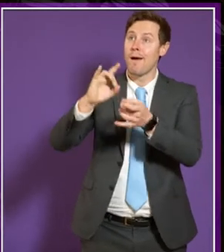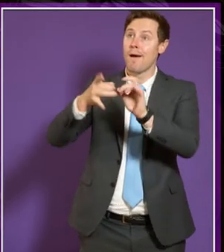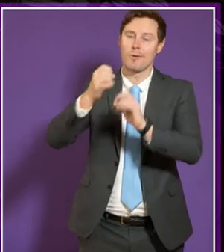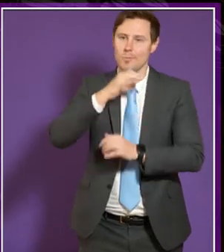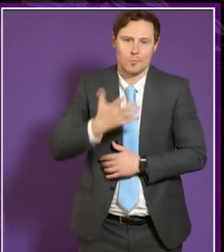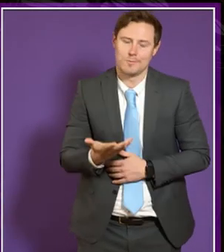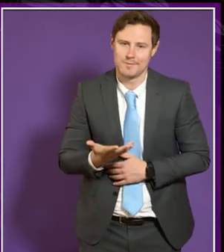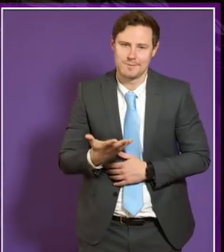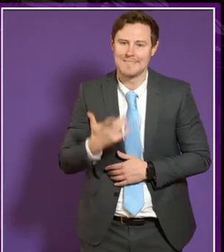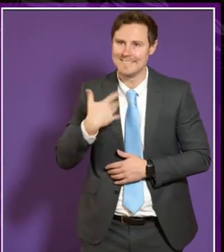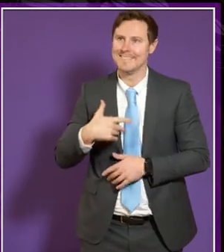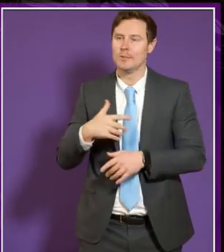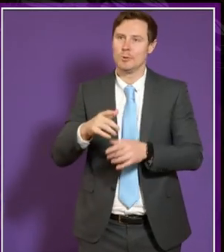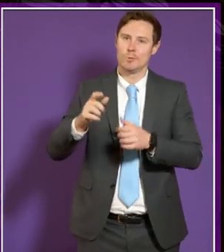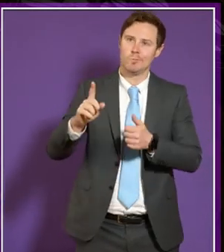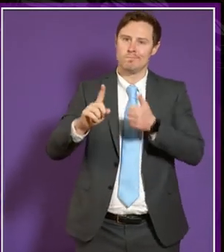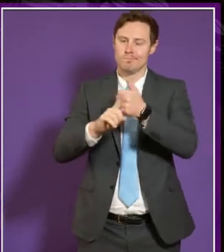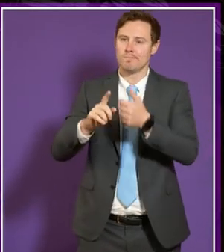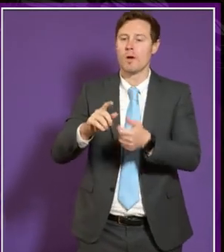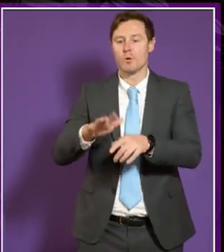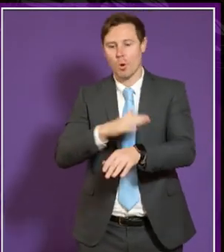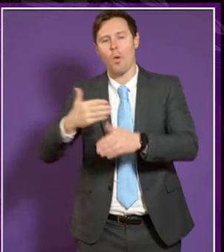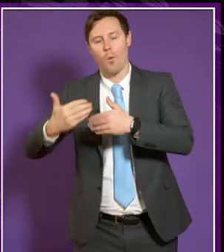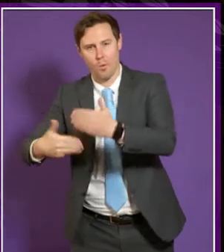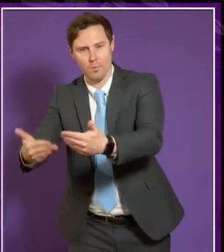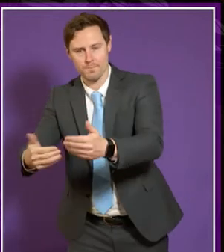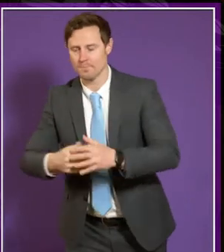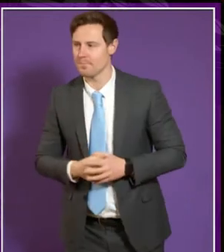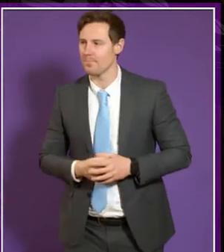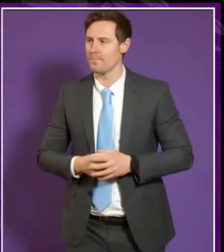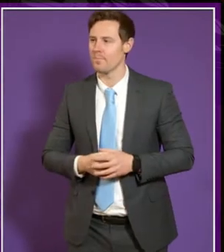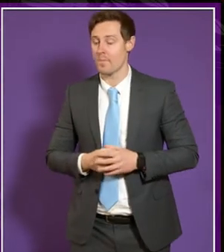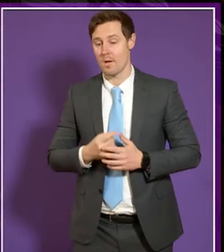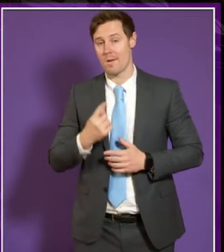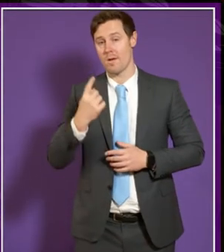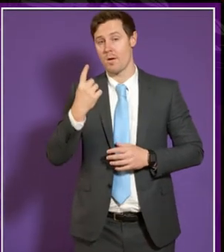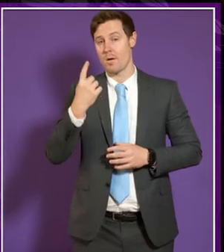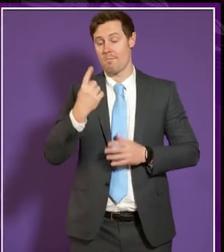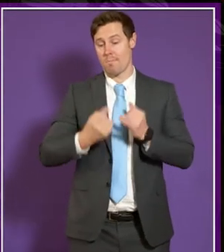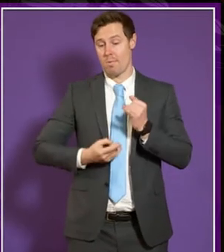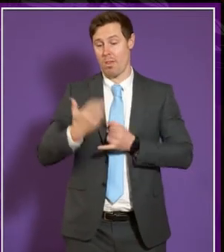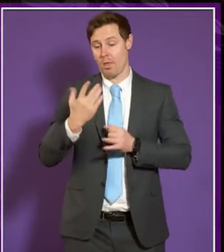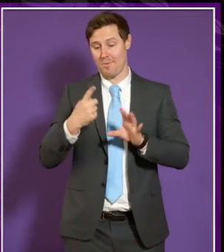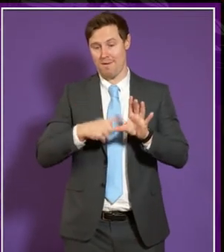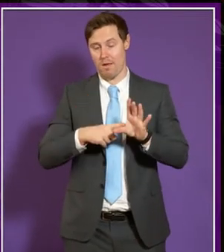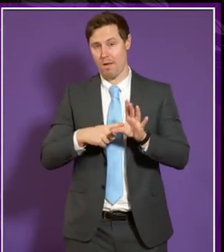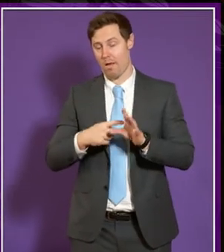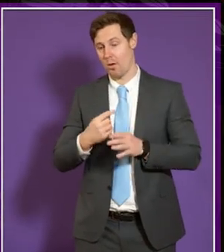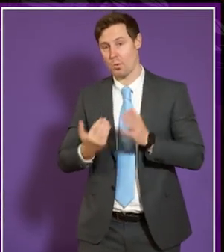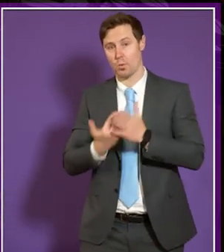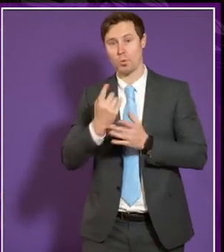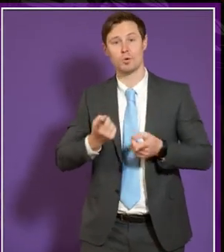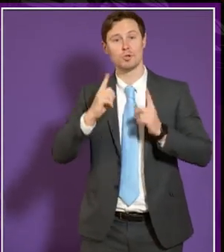yes um they've in the last year at UCAS they've got a new chief executive she came in just in July